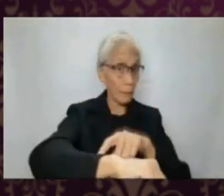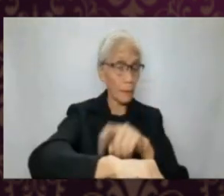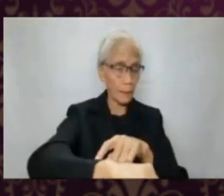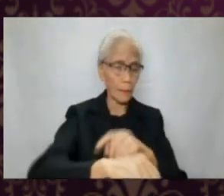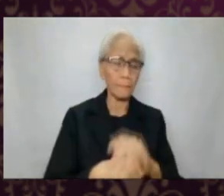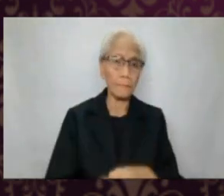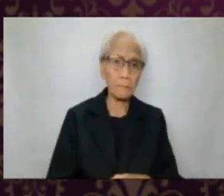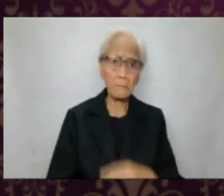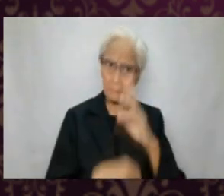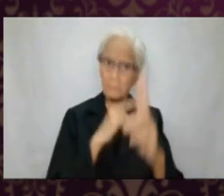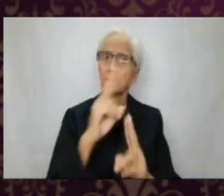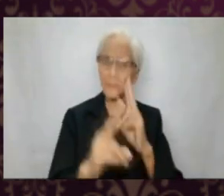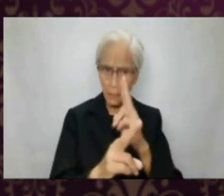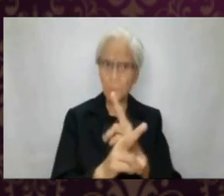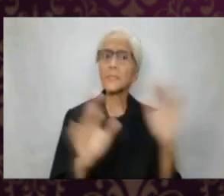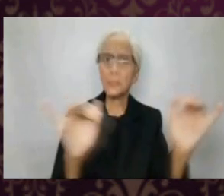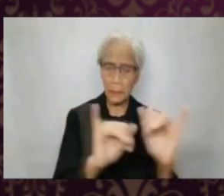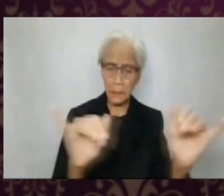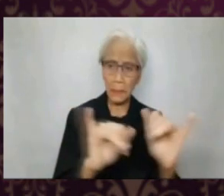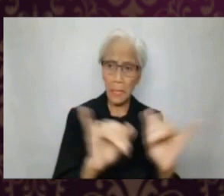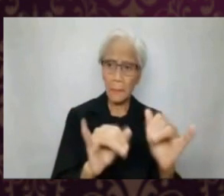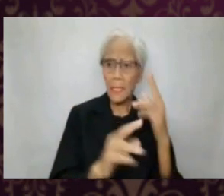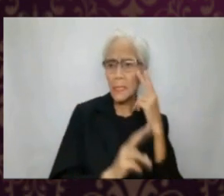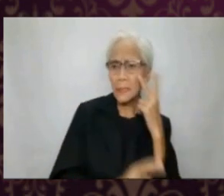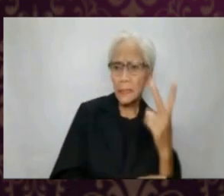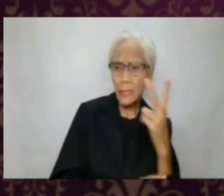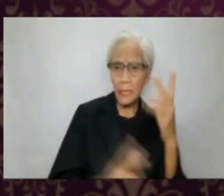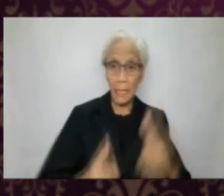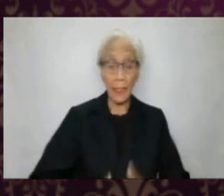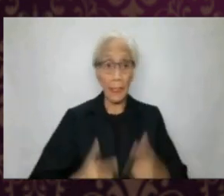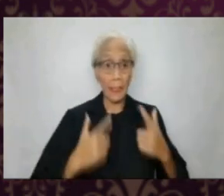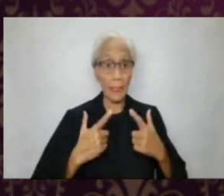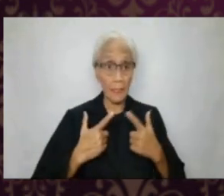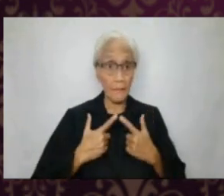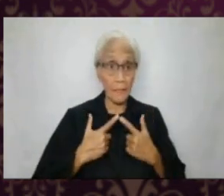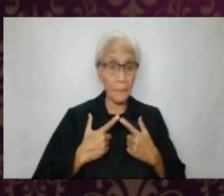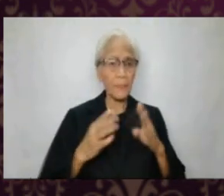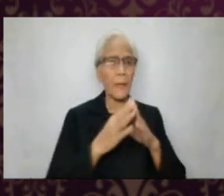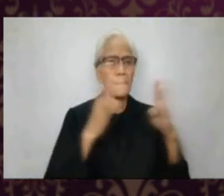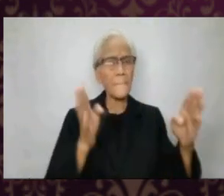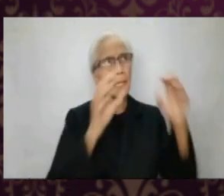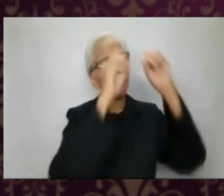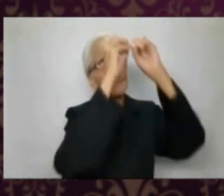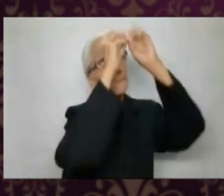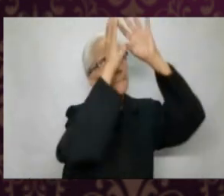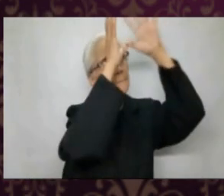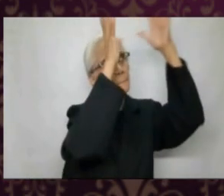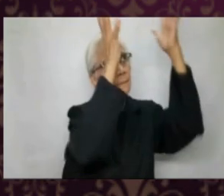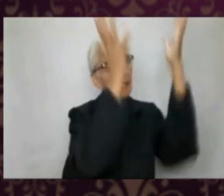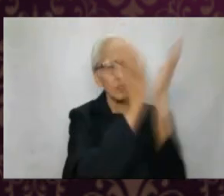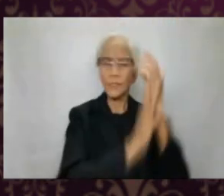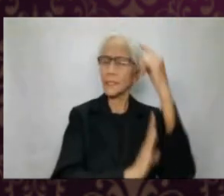apply to all at all times. Universality is also about seeing and living